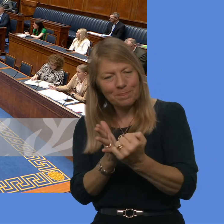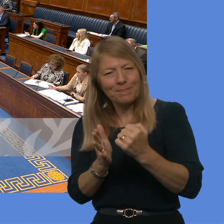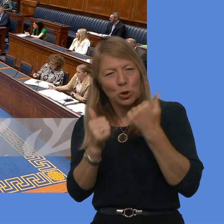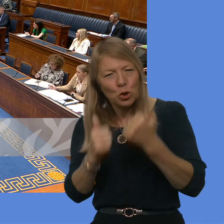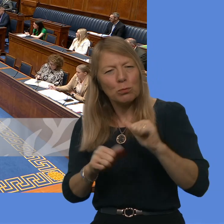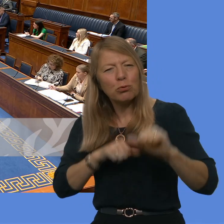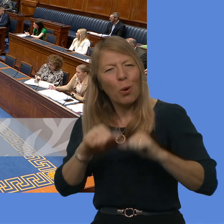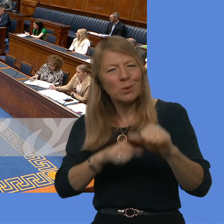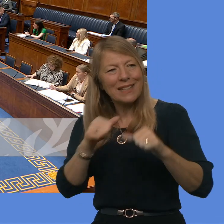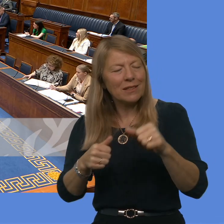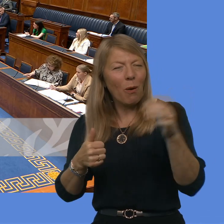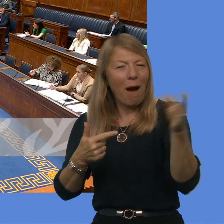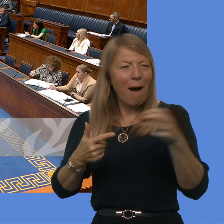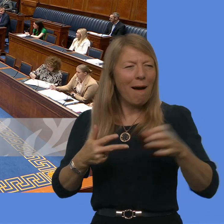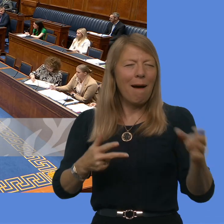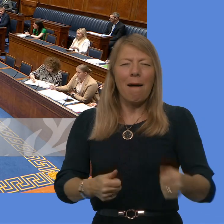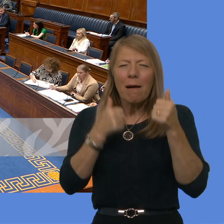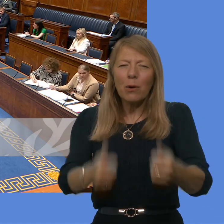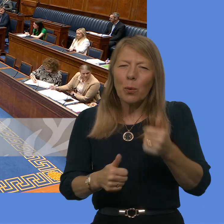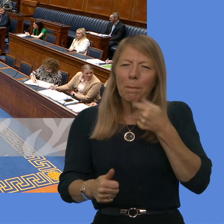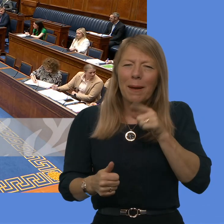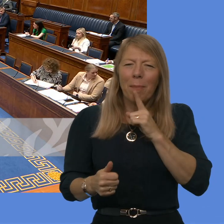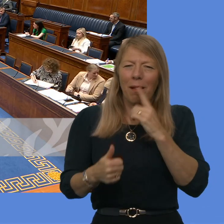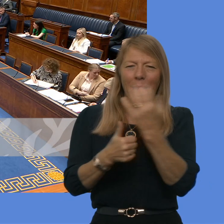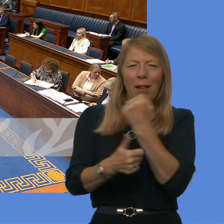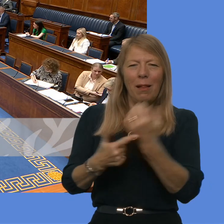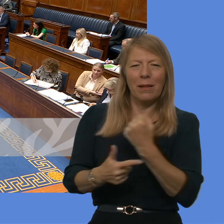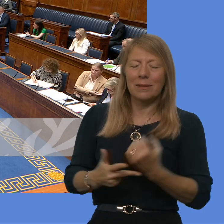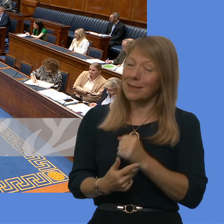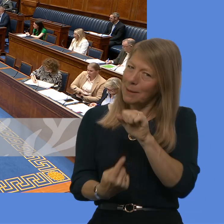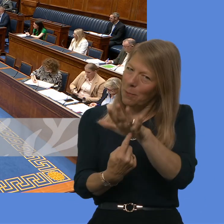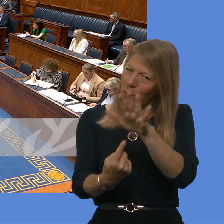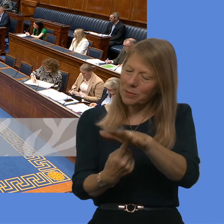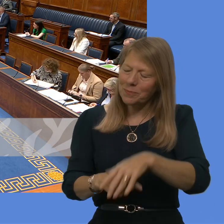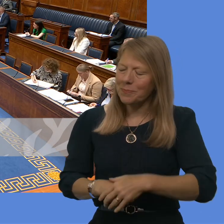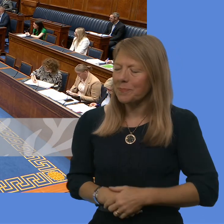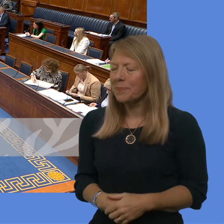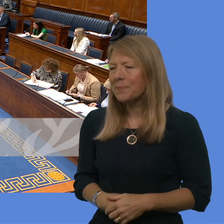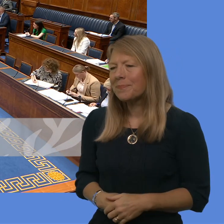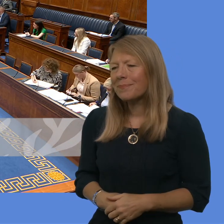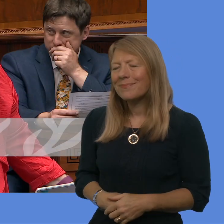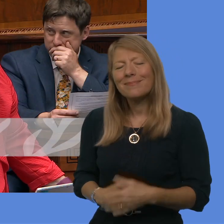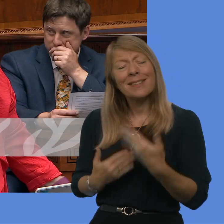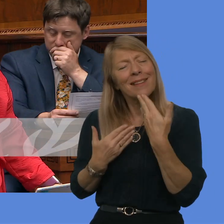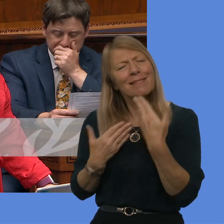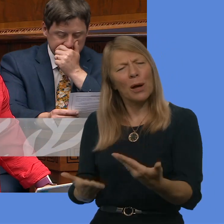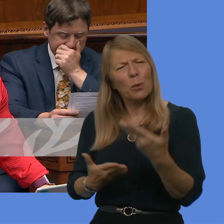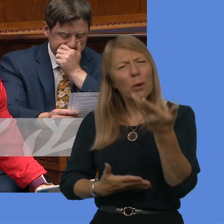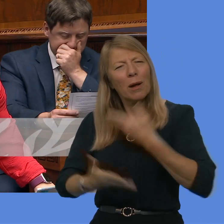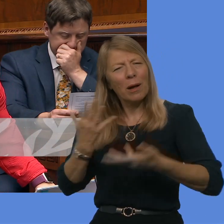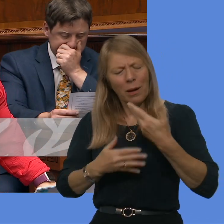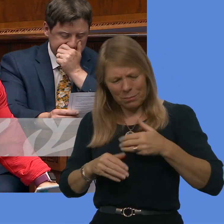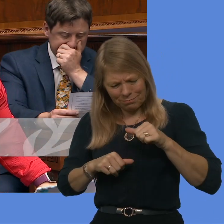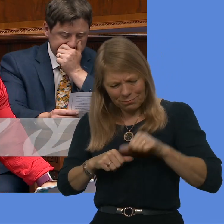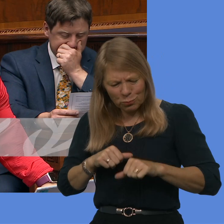Thank you very much, Deputy First Minister, for outlining the timeline. I am just wondering if you could elaborate on what